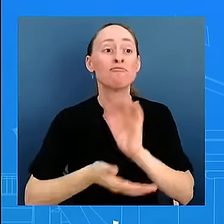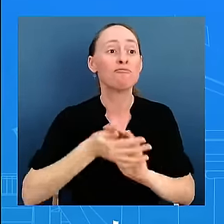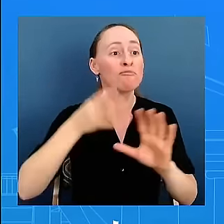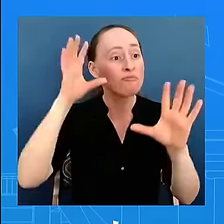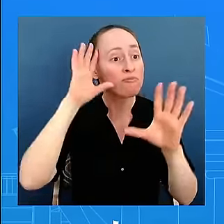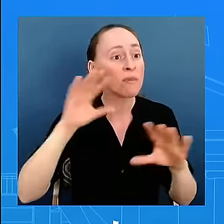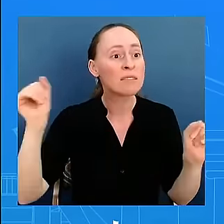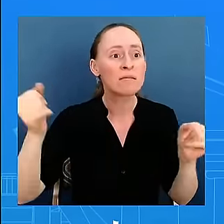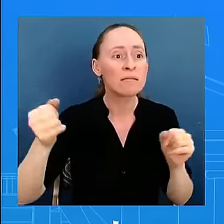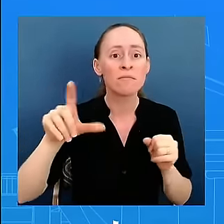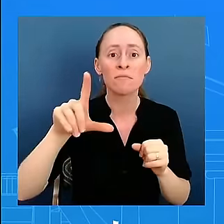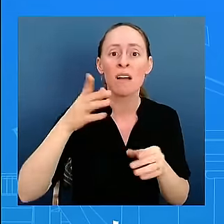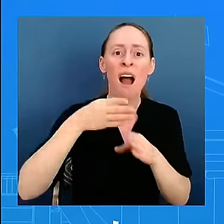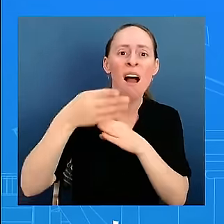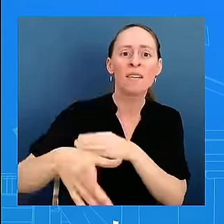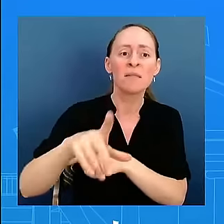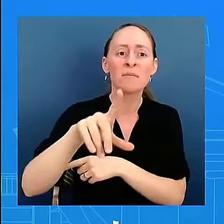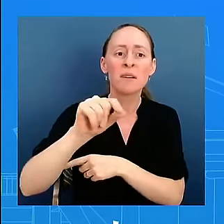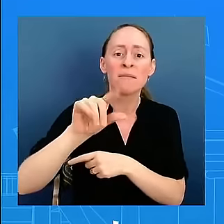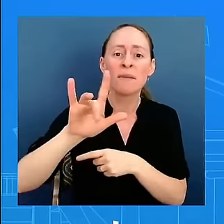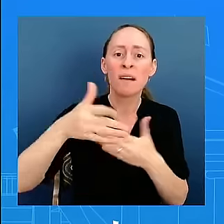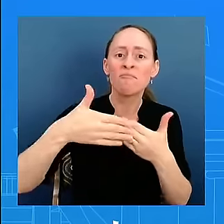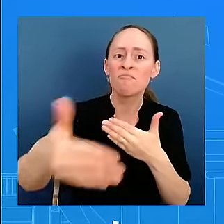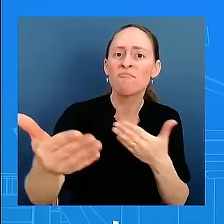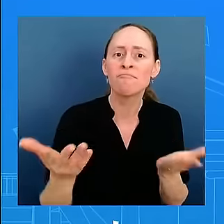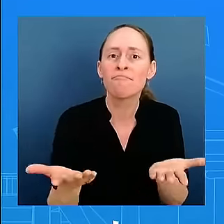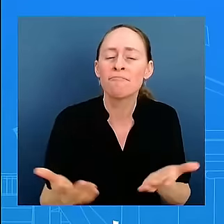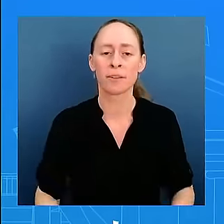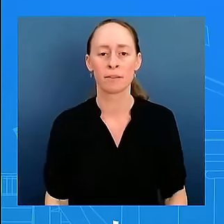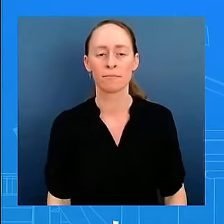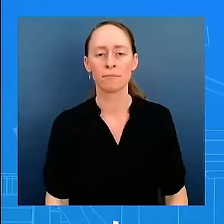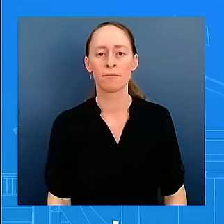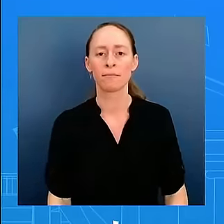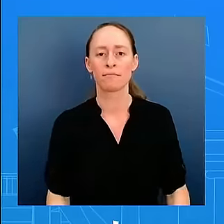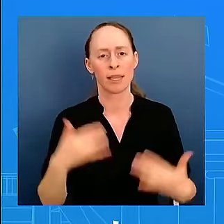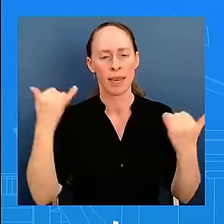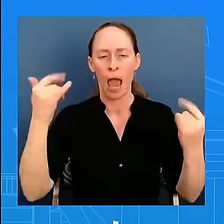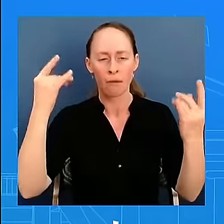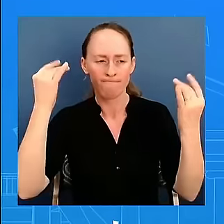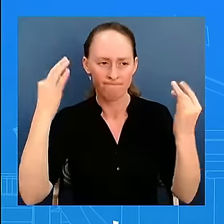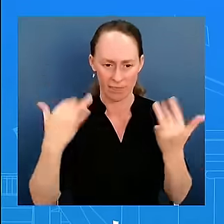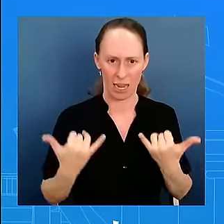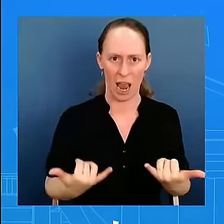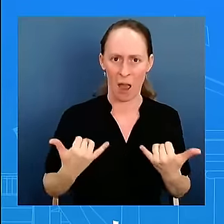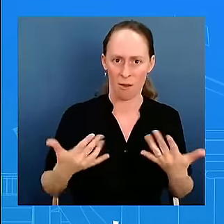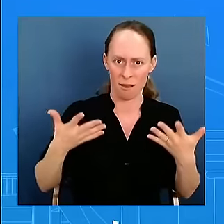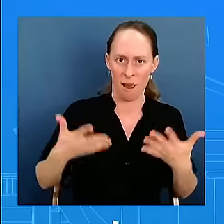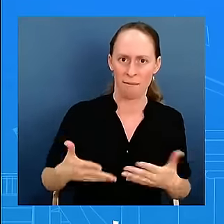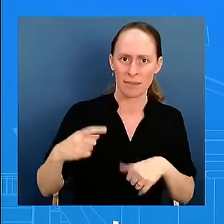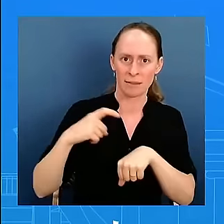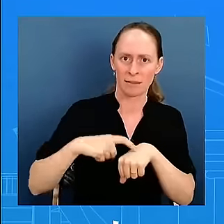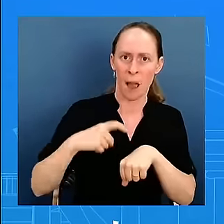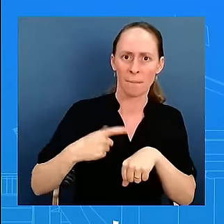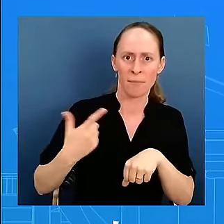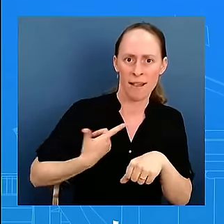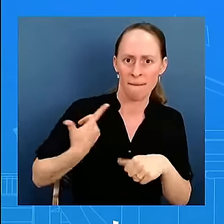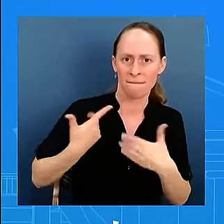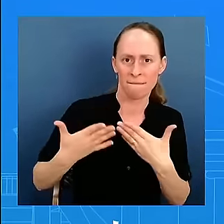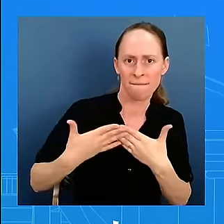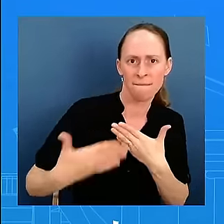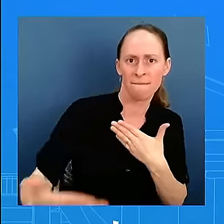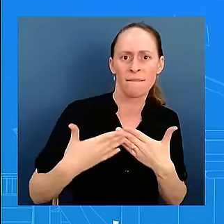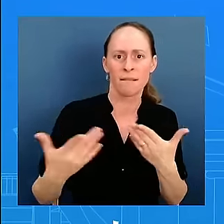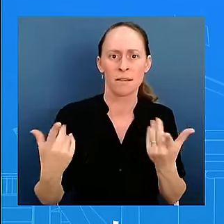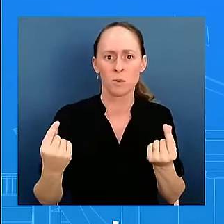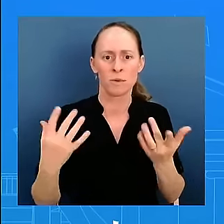we have a lot of things that we want to get done domestically in foreign policy space nsc is thinking through it the president's thinking through it and when we